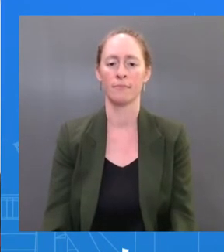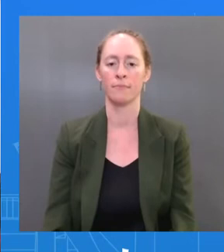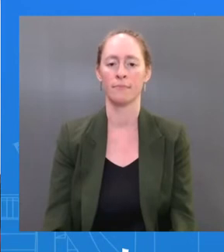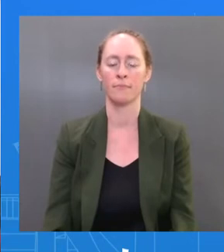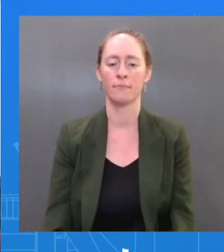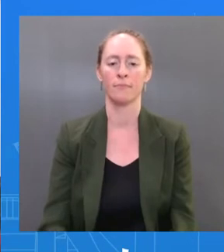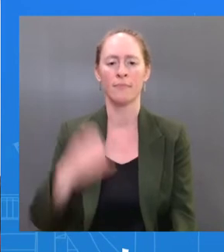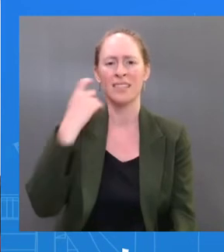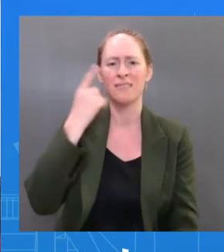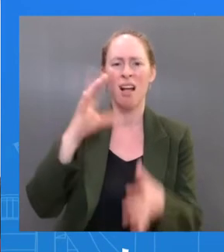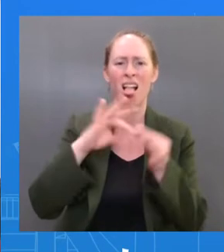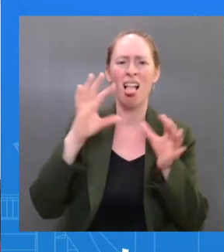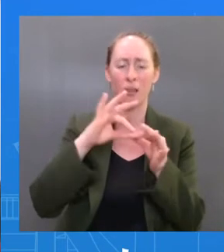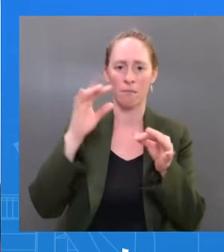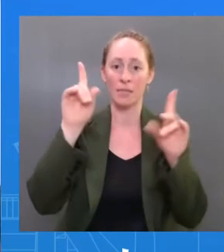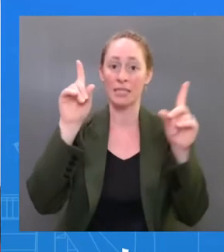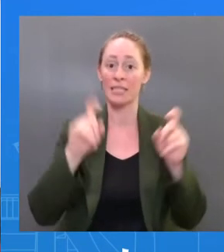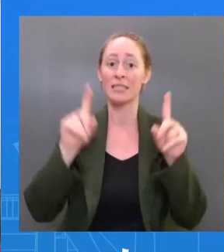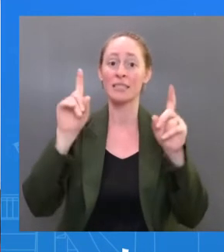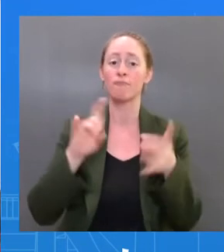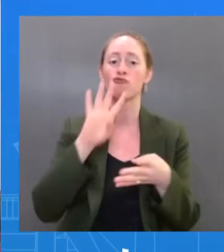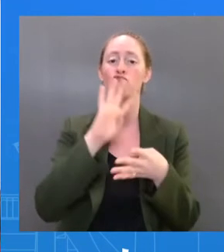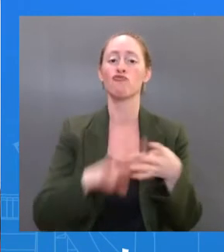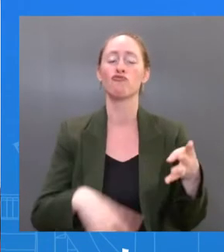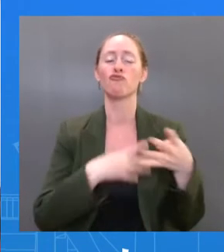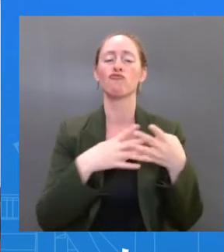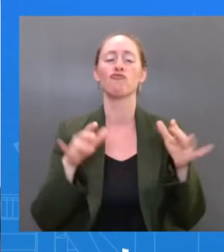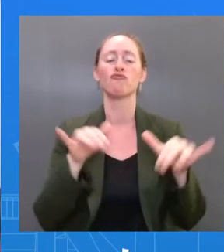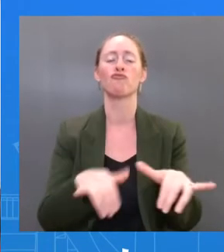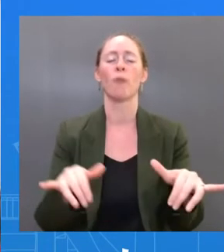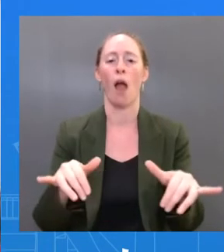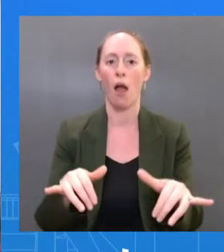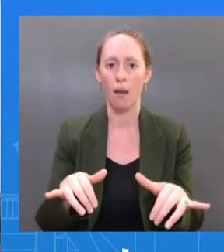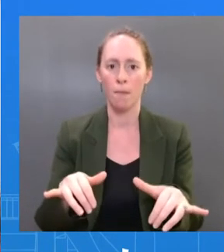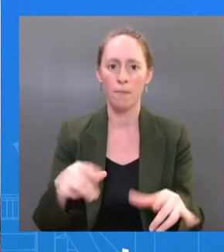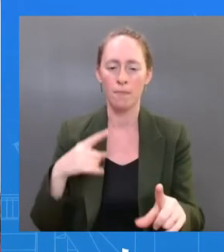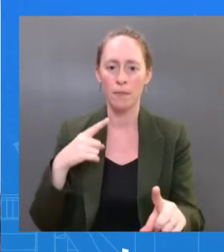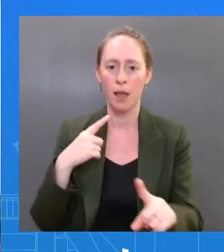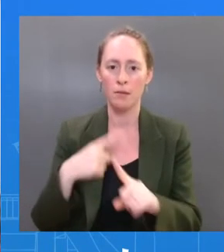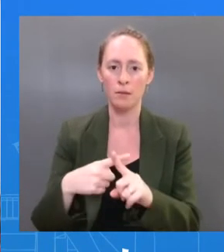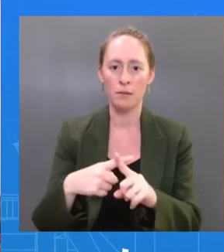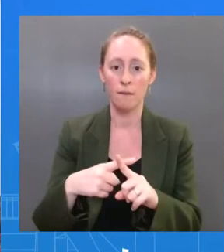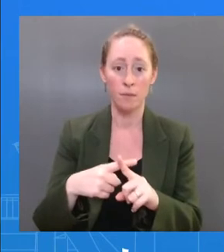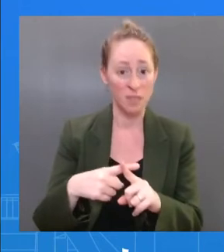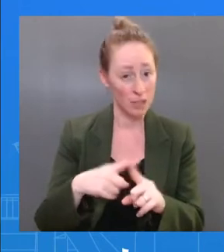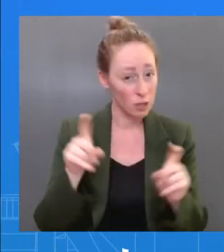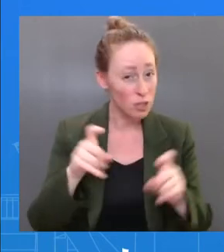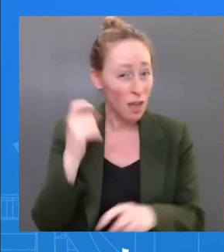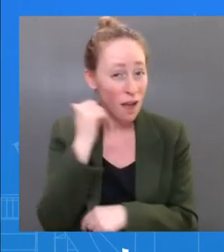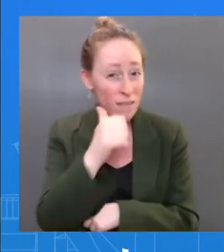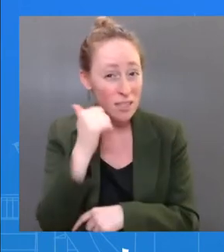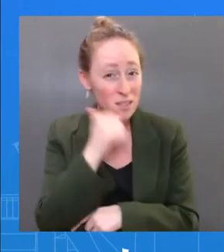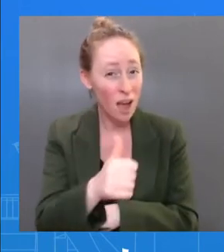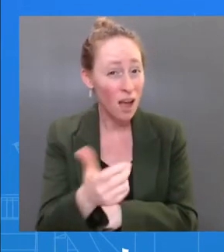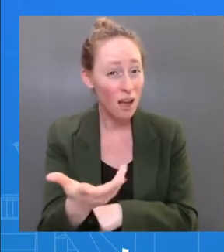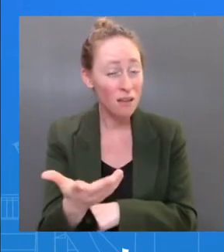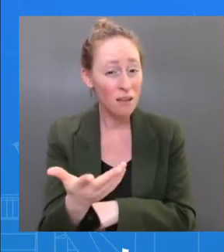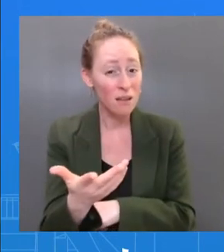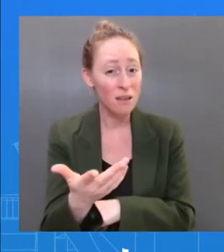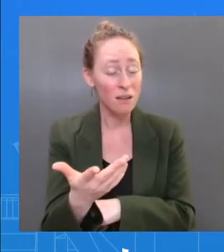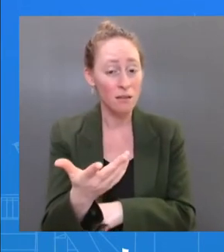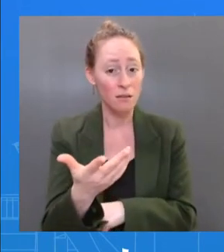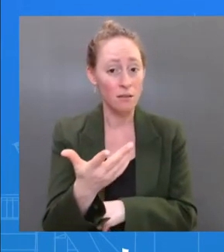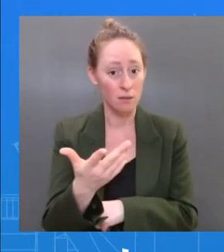testing cadence going to be? Will he be tested daily? And will those be rapid tests or PCR tests? Dr. So,